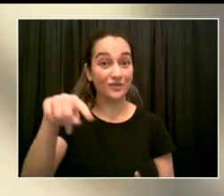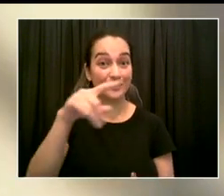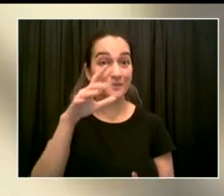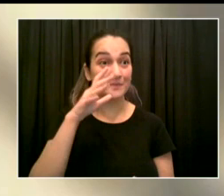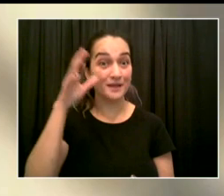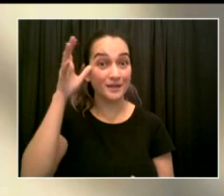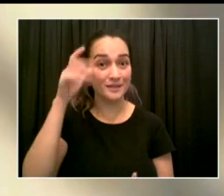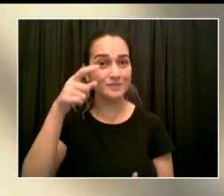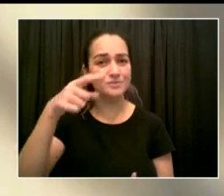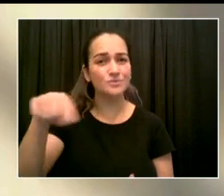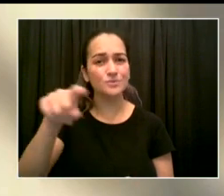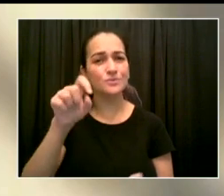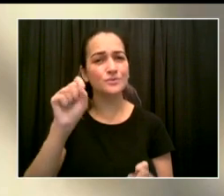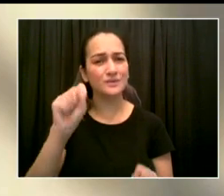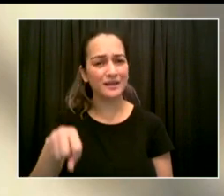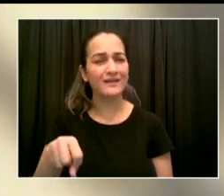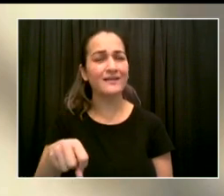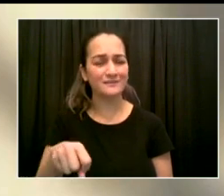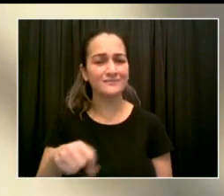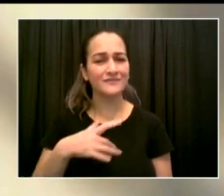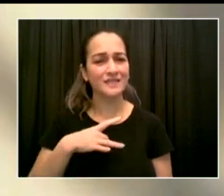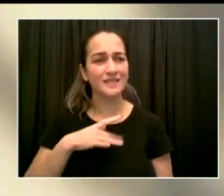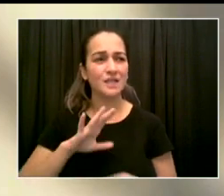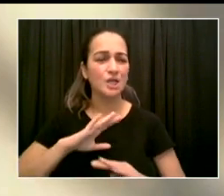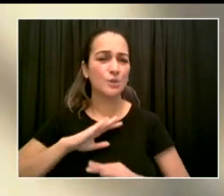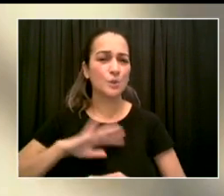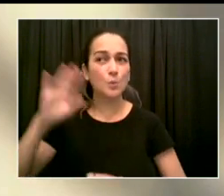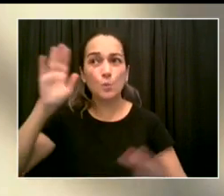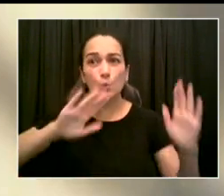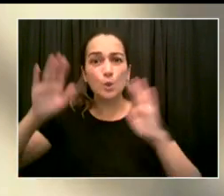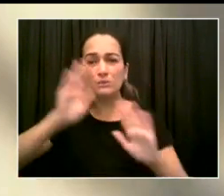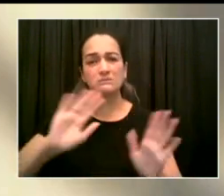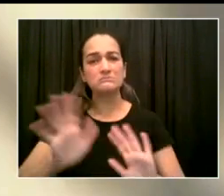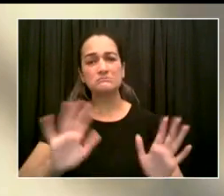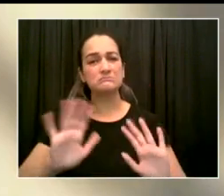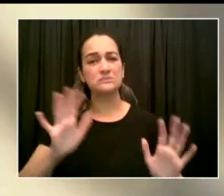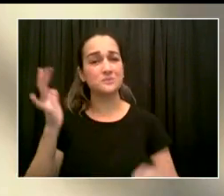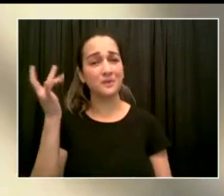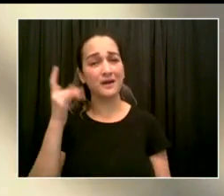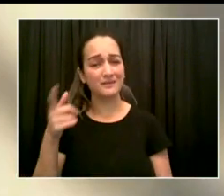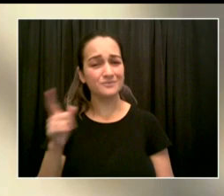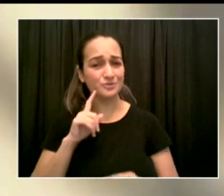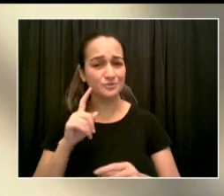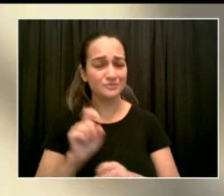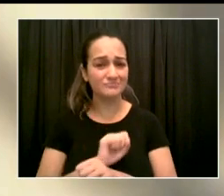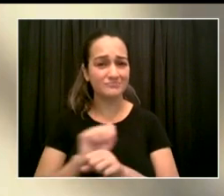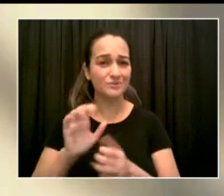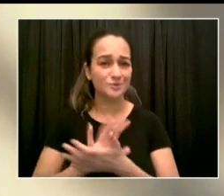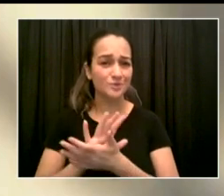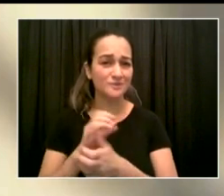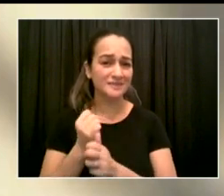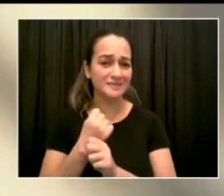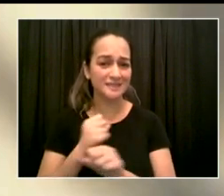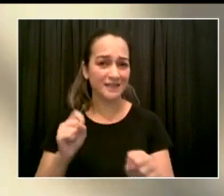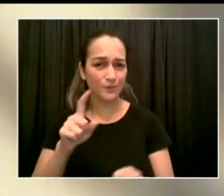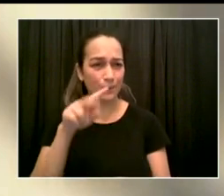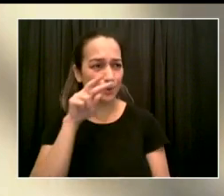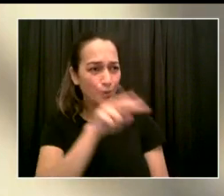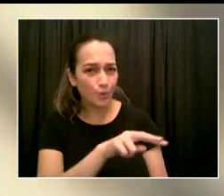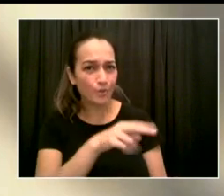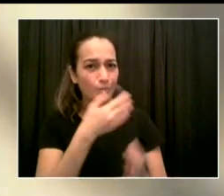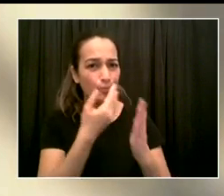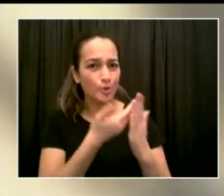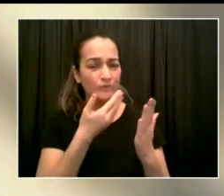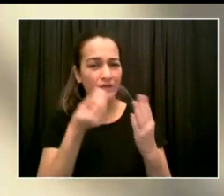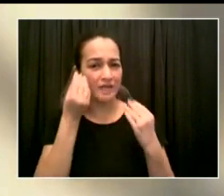more important than my children's well-being, and all parents are in this together as we prepare for a year of healing and learning. Back to you,